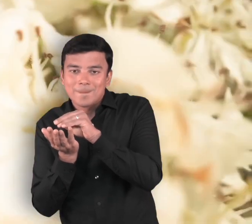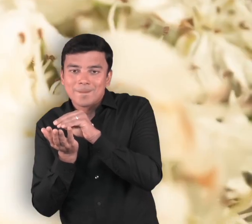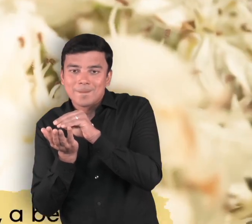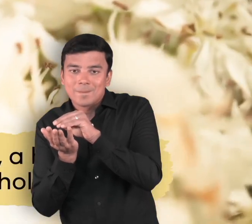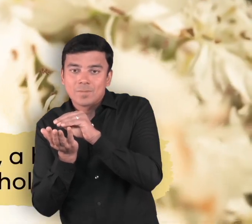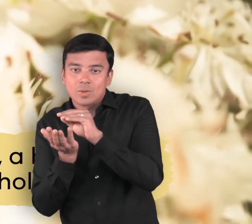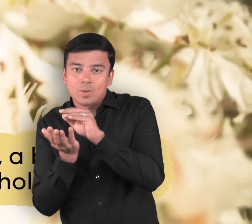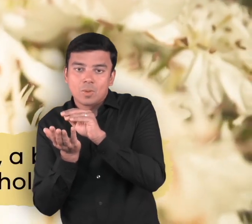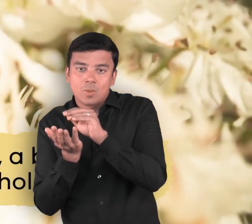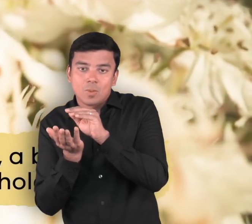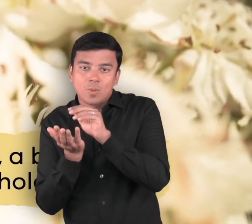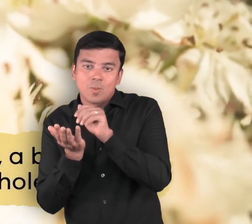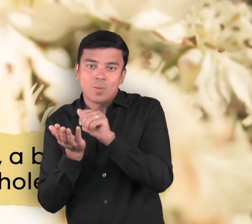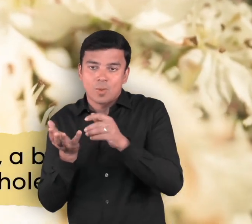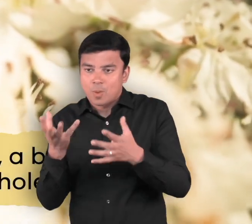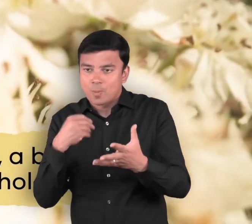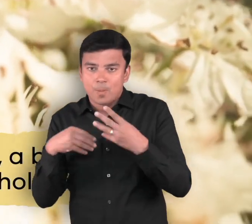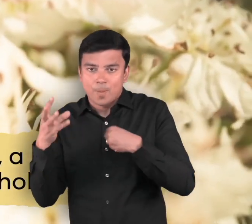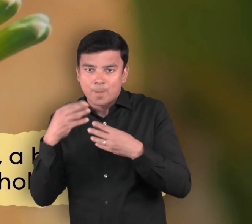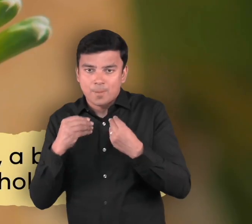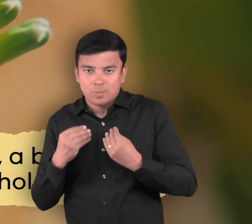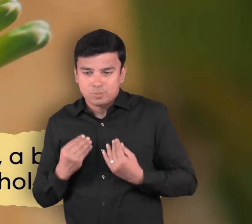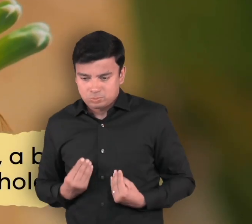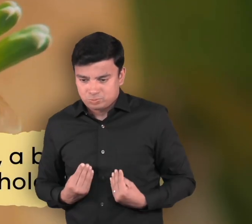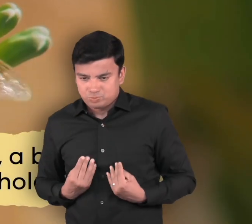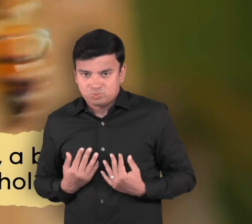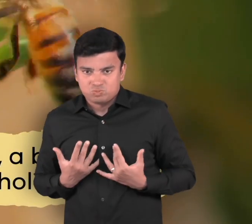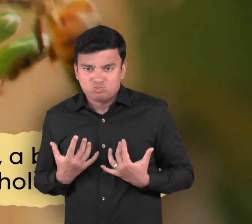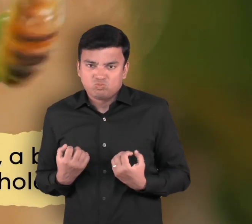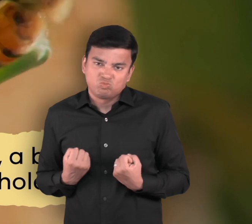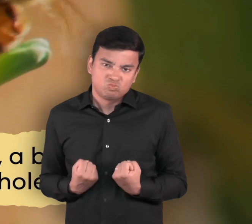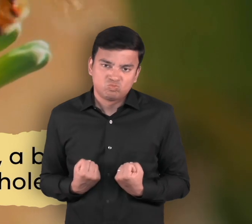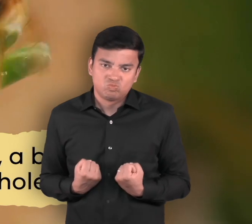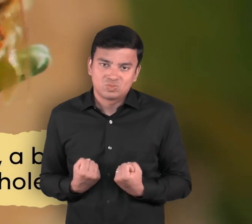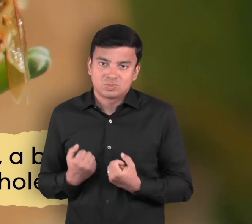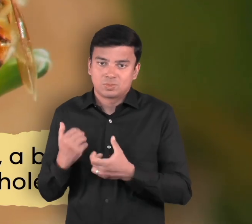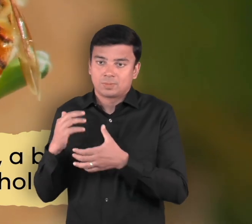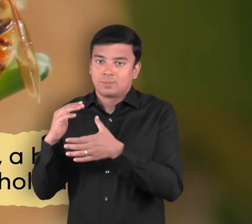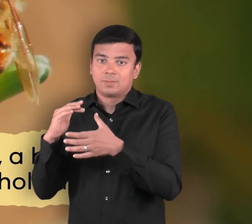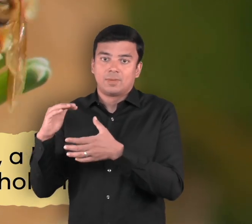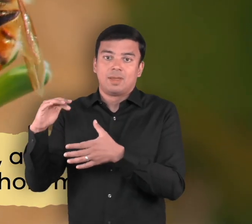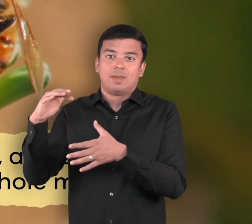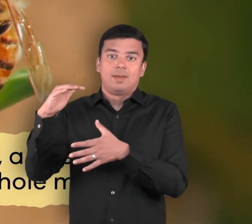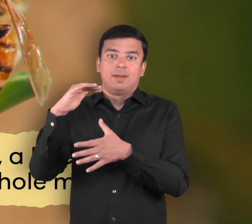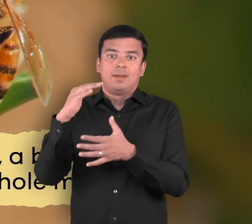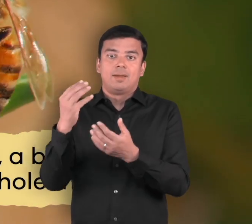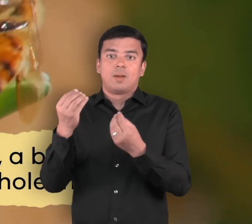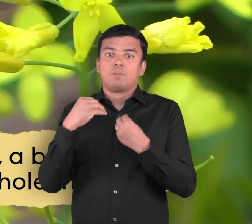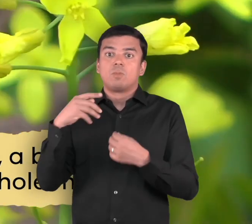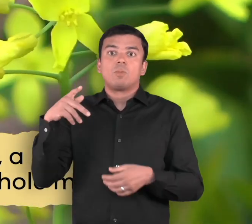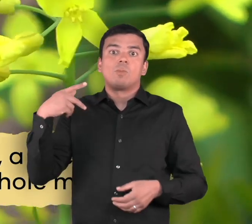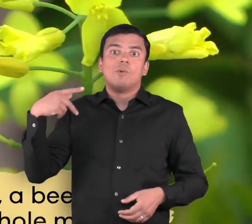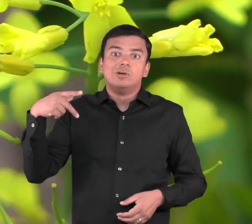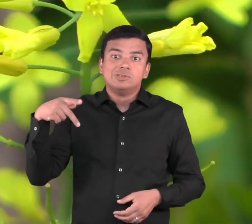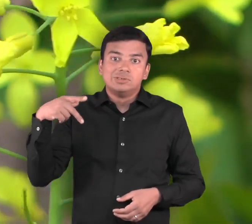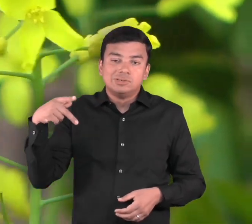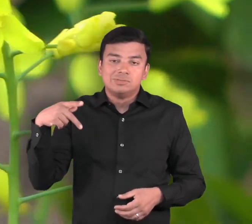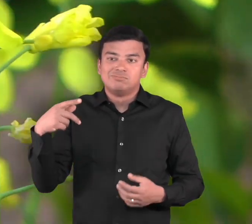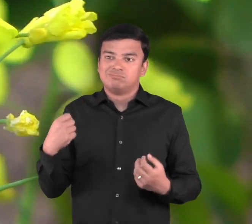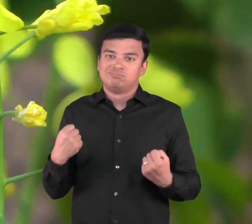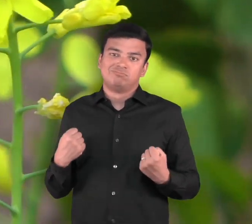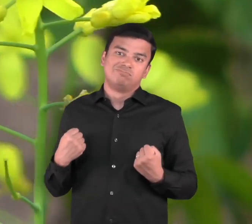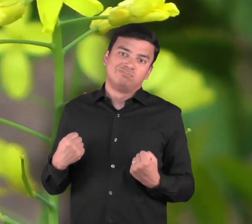To make one teaspoon of pollen, a bee has to work eight hours a day for a whole month.